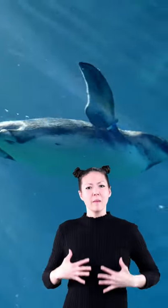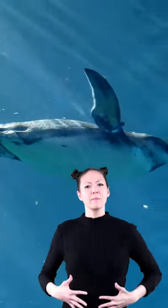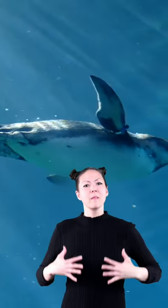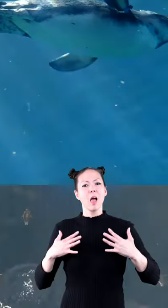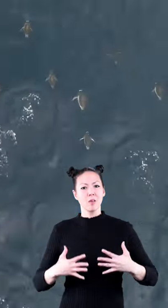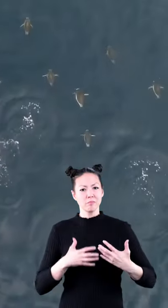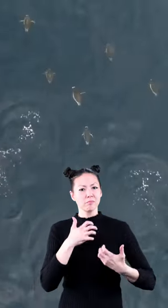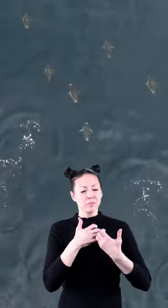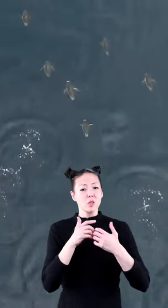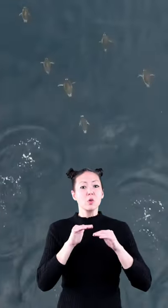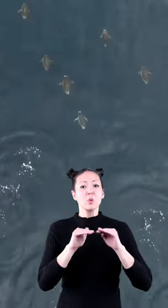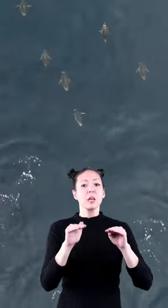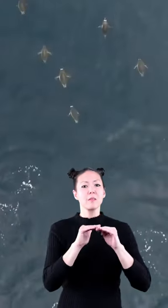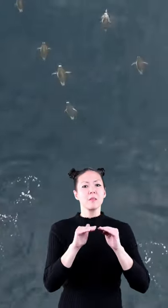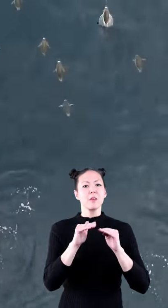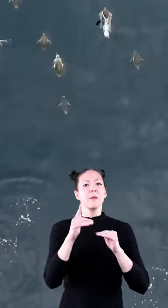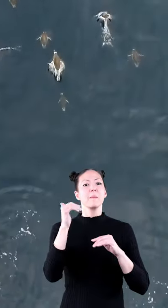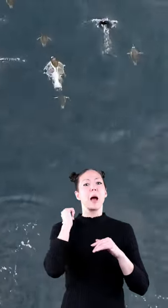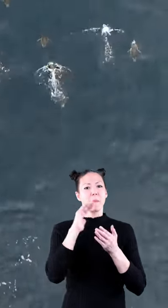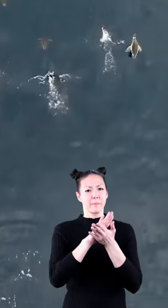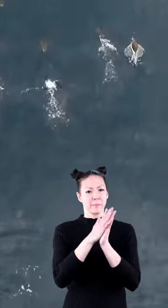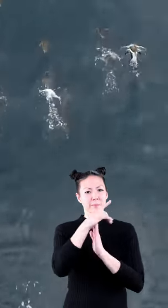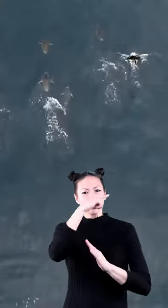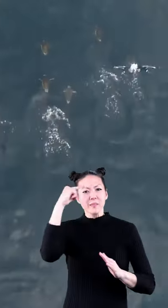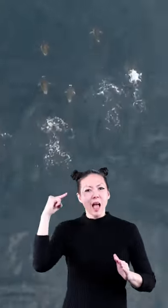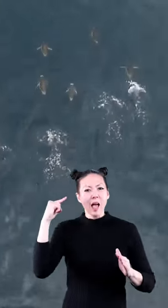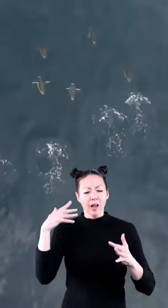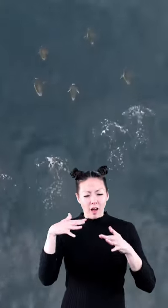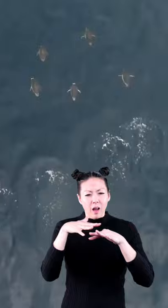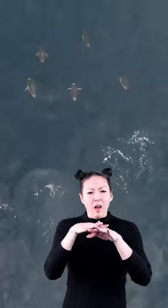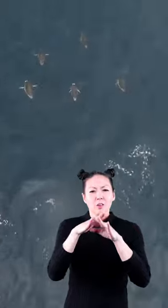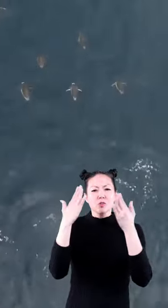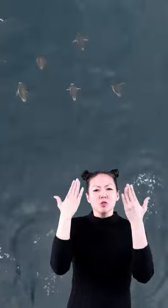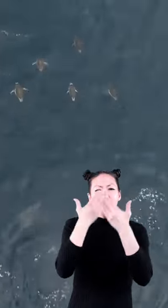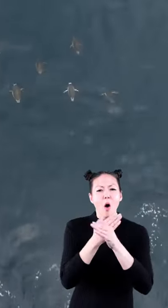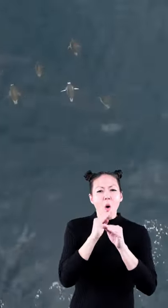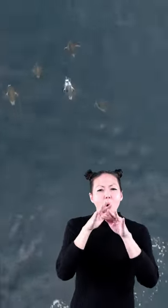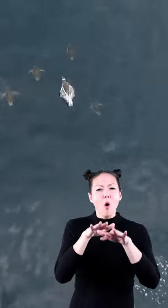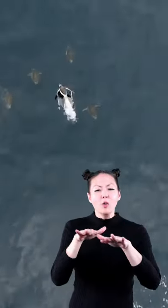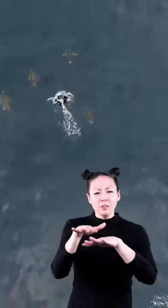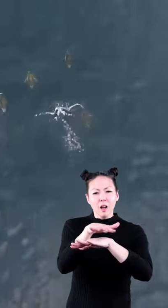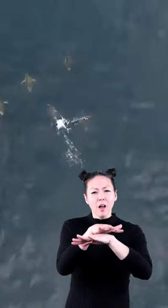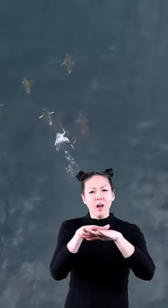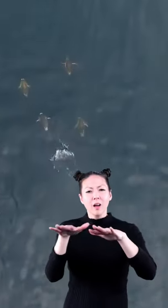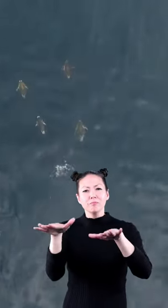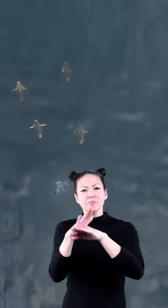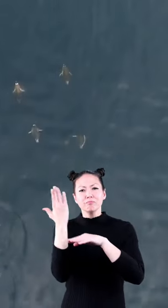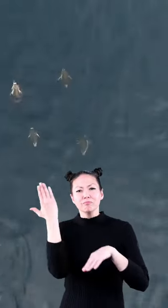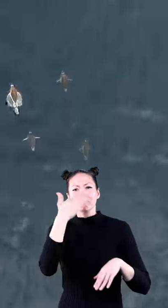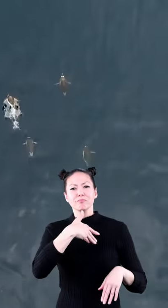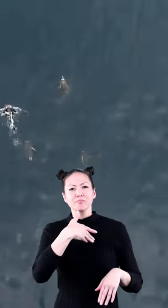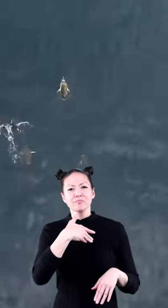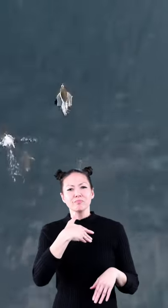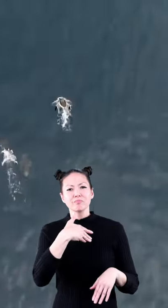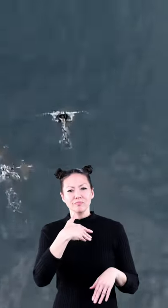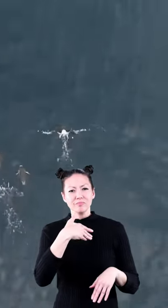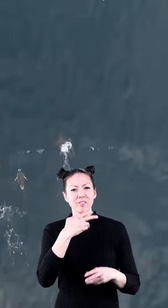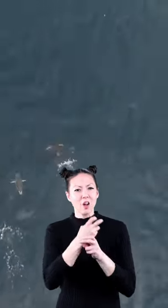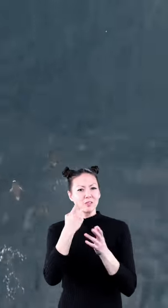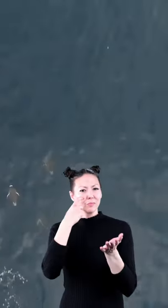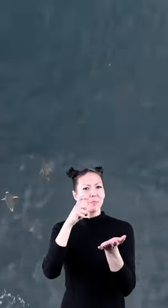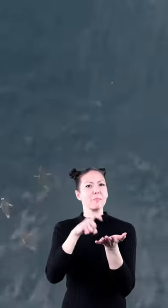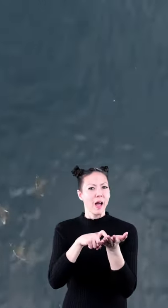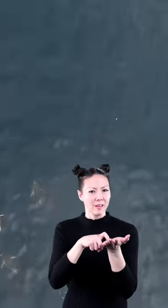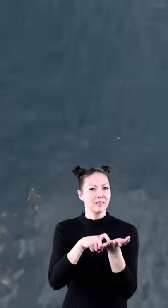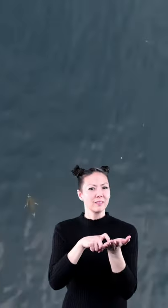as they swim their black backs blend in with darker ocean water below making it harder to spot